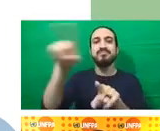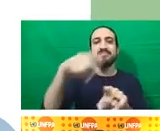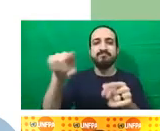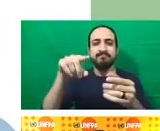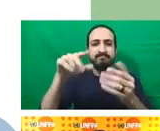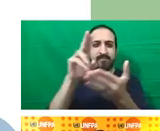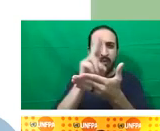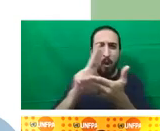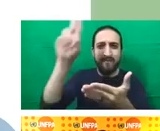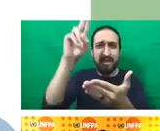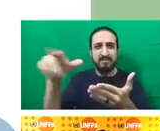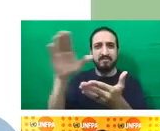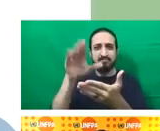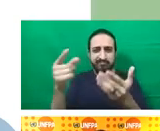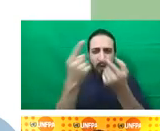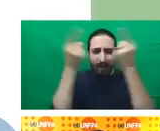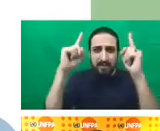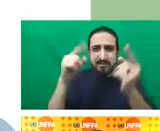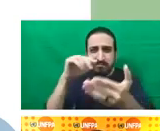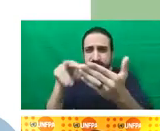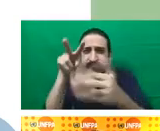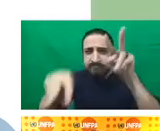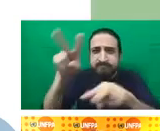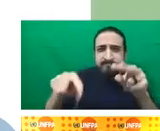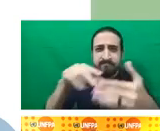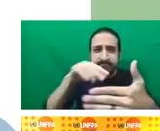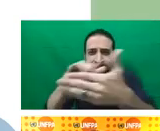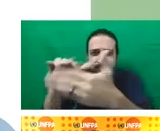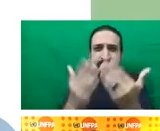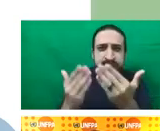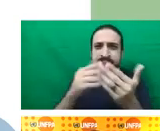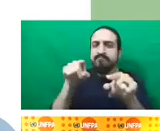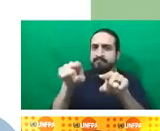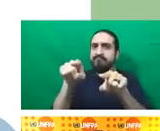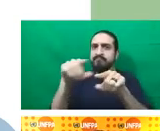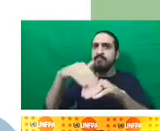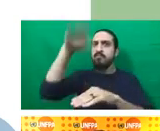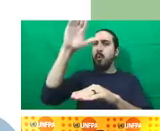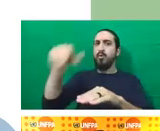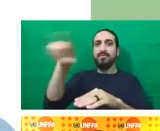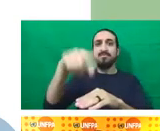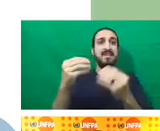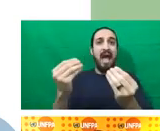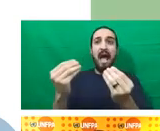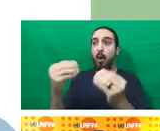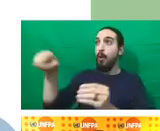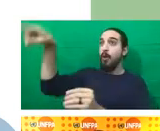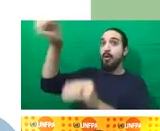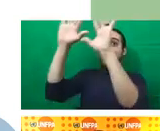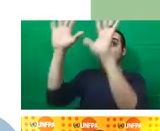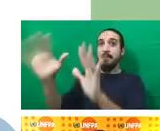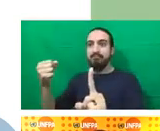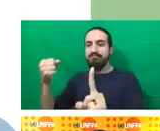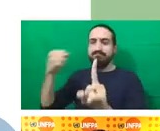And it's clear that environmental crisis was still the known driver of child marriage. So the evidence is clear on those pathways.